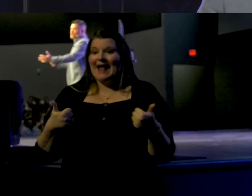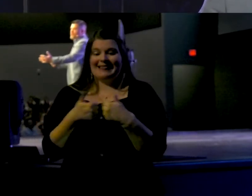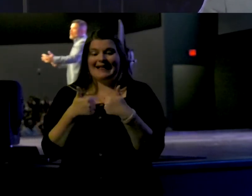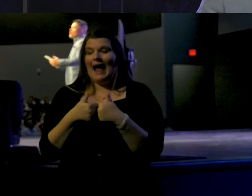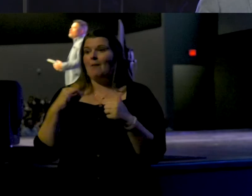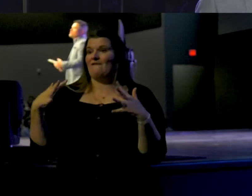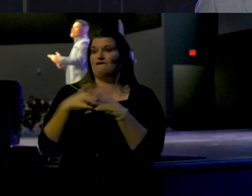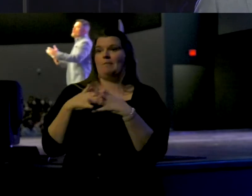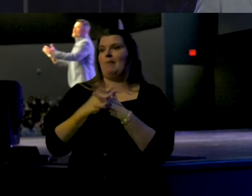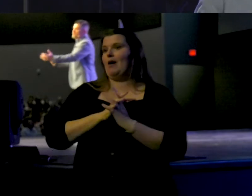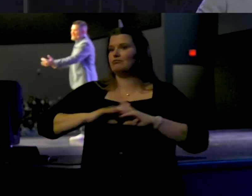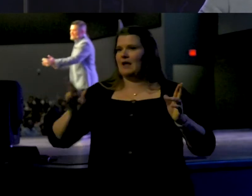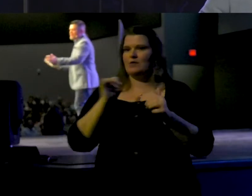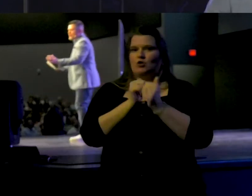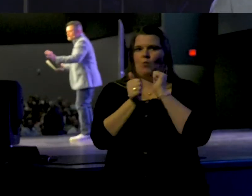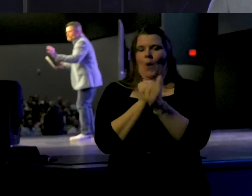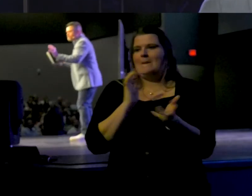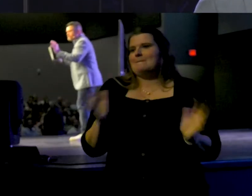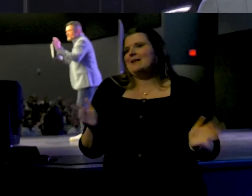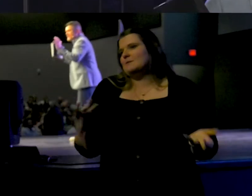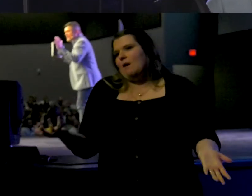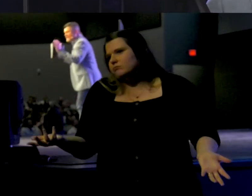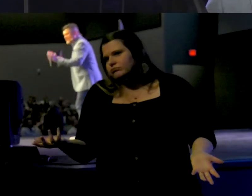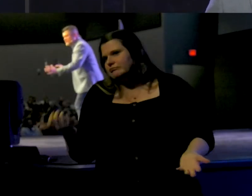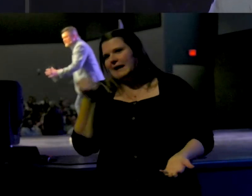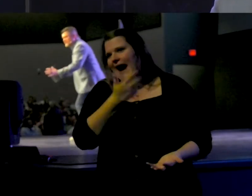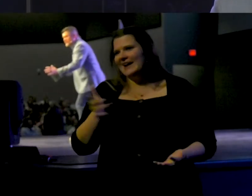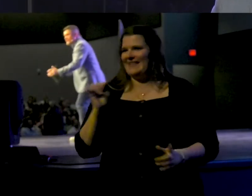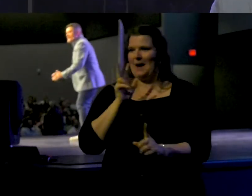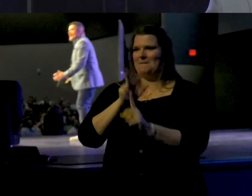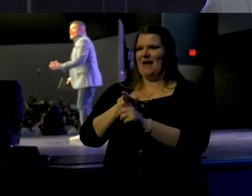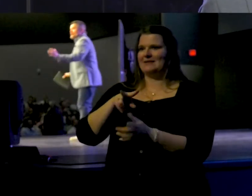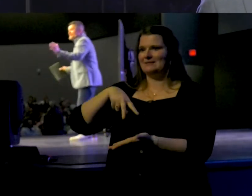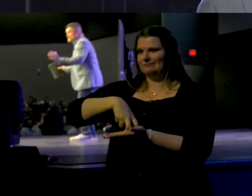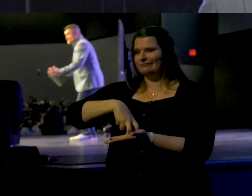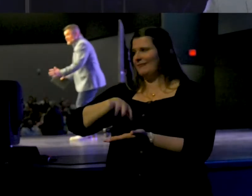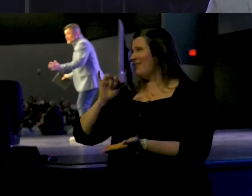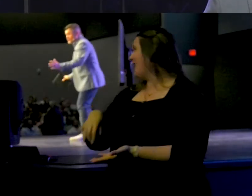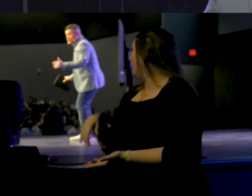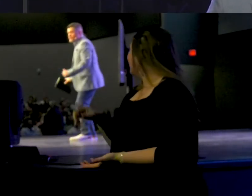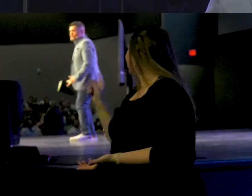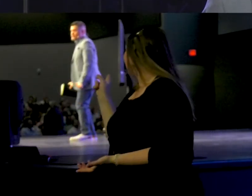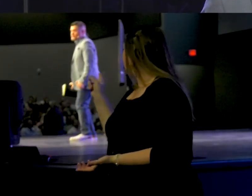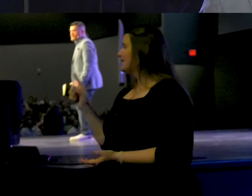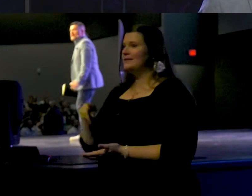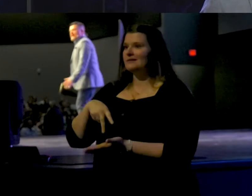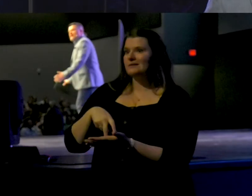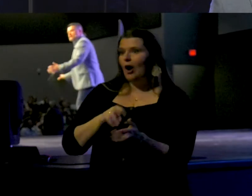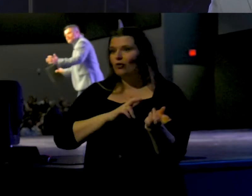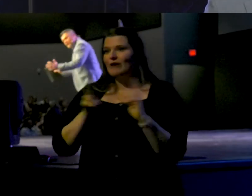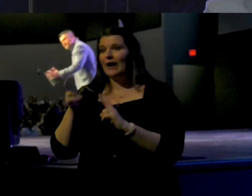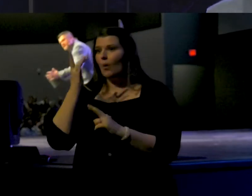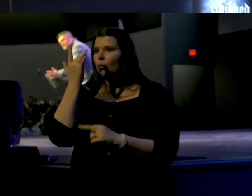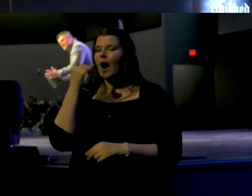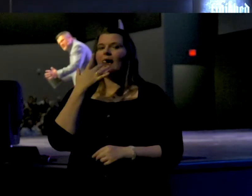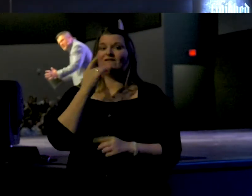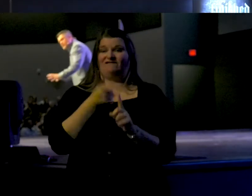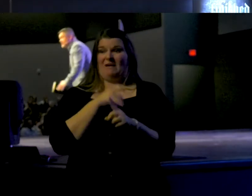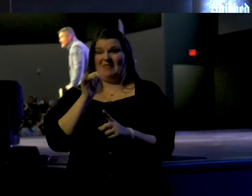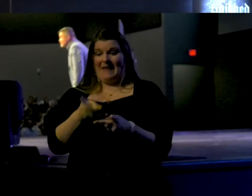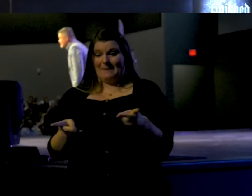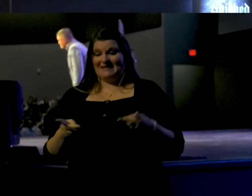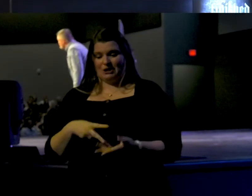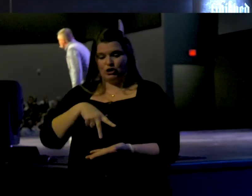game of football, the sport of basketball. You're in this position. And you're in this position for two reasons. It is from this